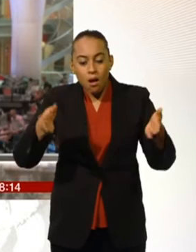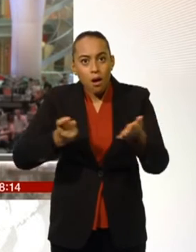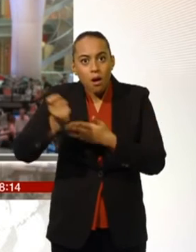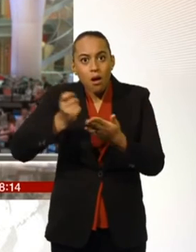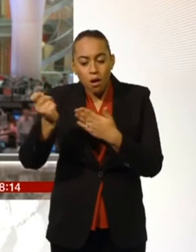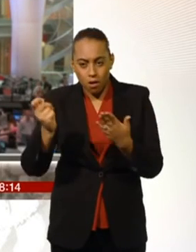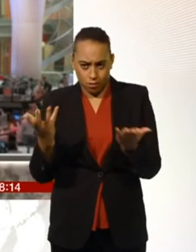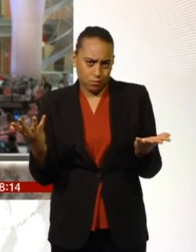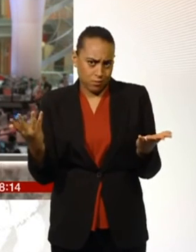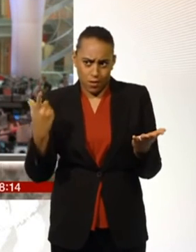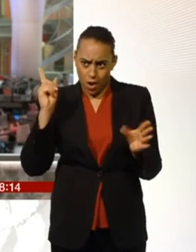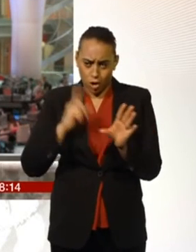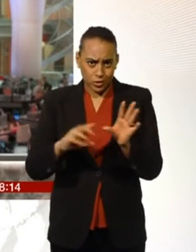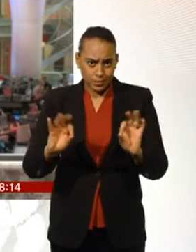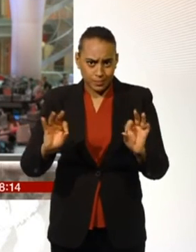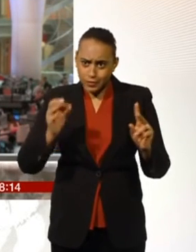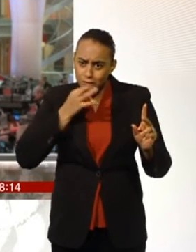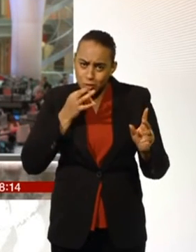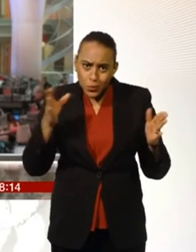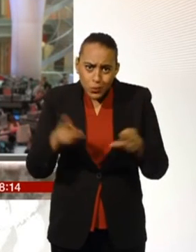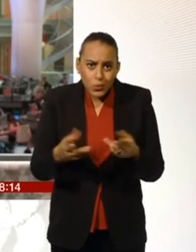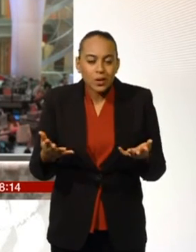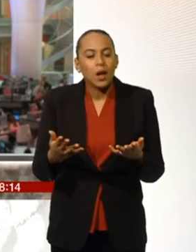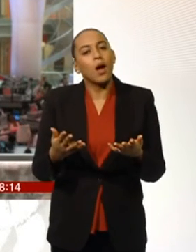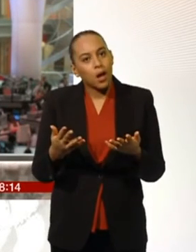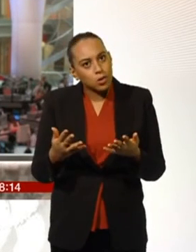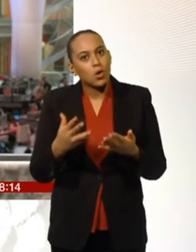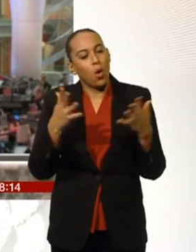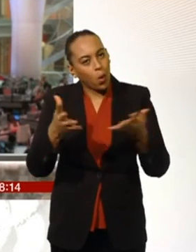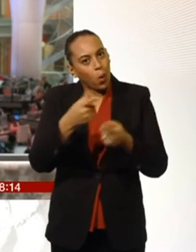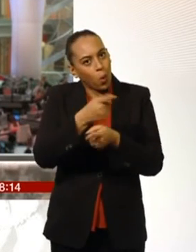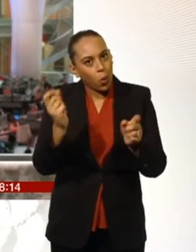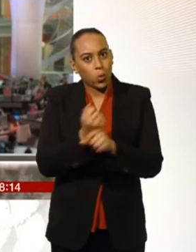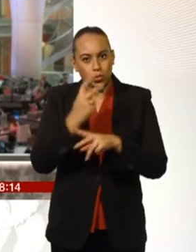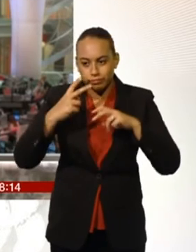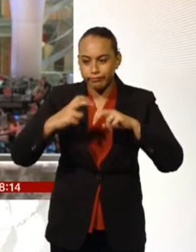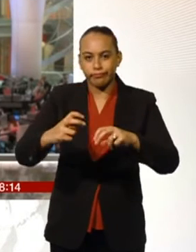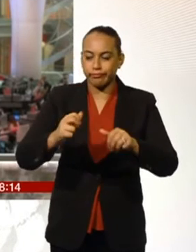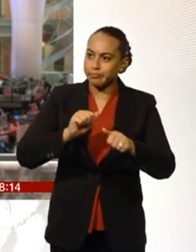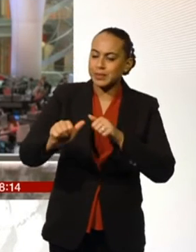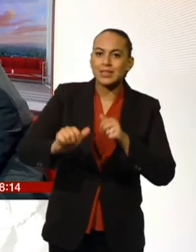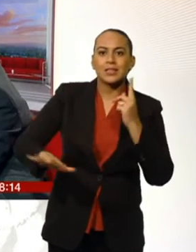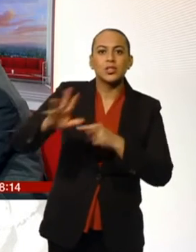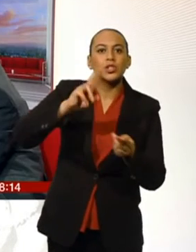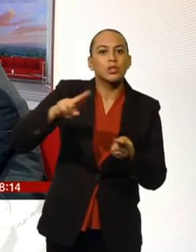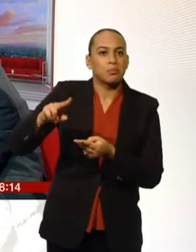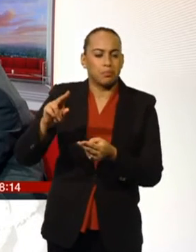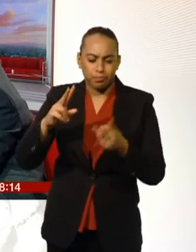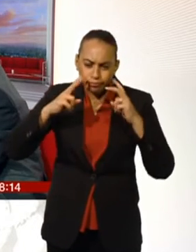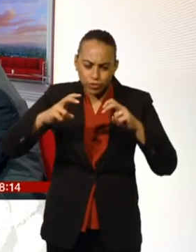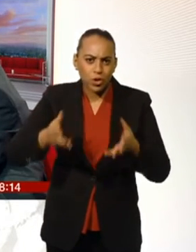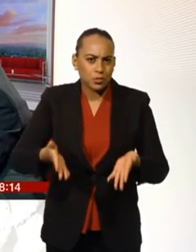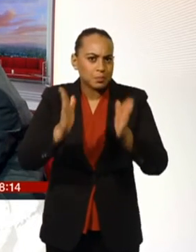I would really urge people to check that they're with the best tariff, with the best company they can because you can save a lot of money. As I understand the wholesale